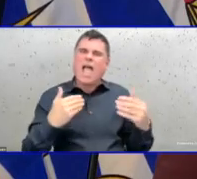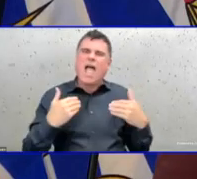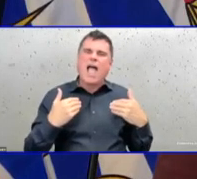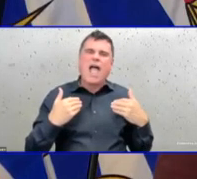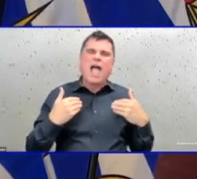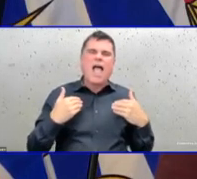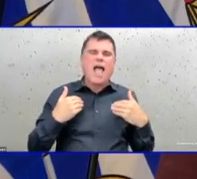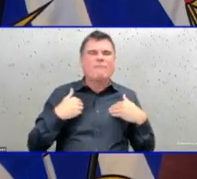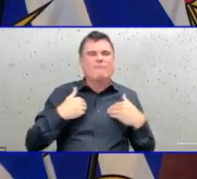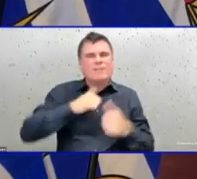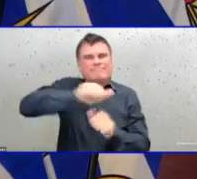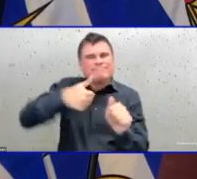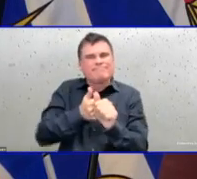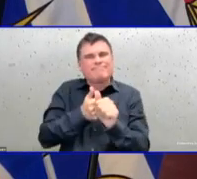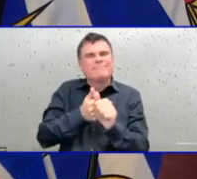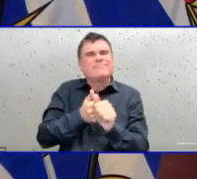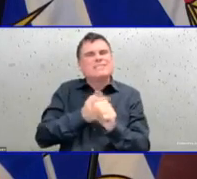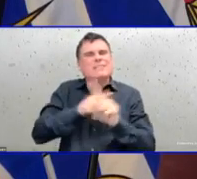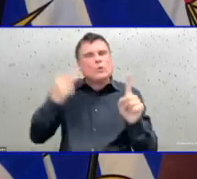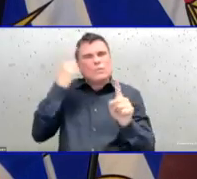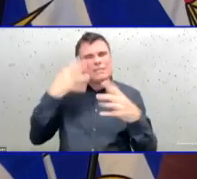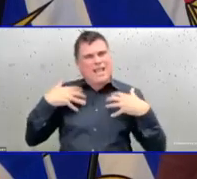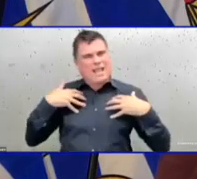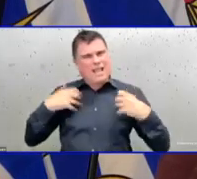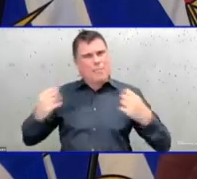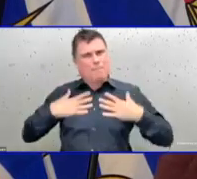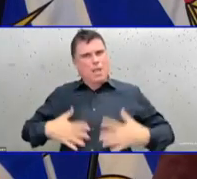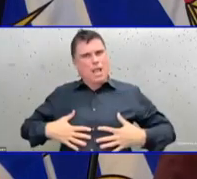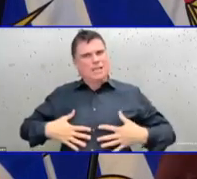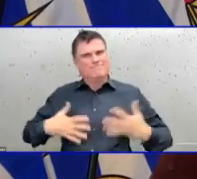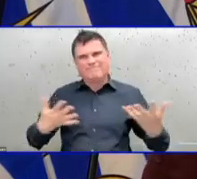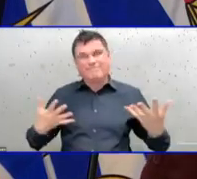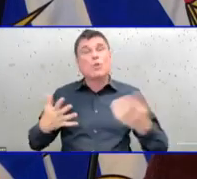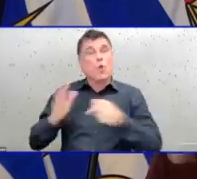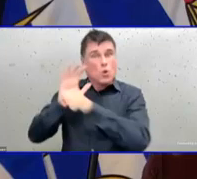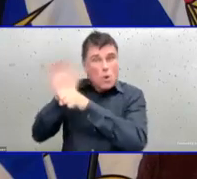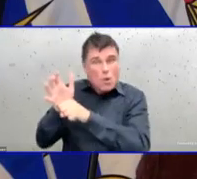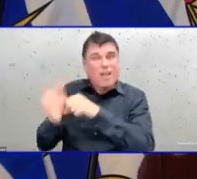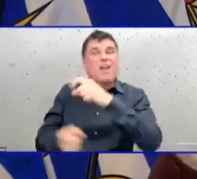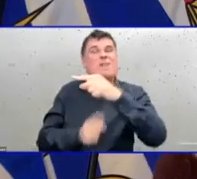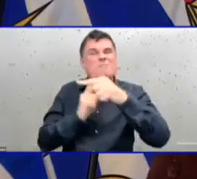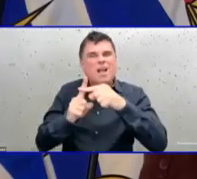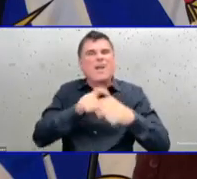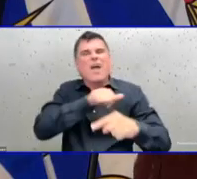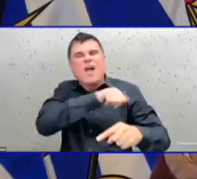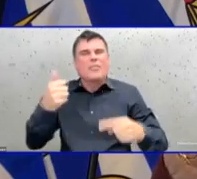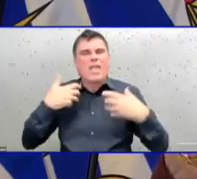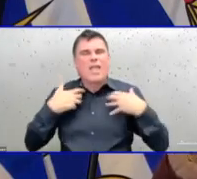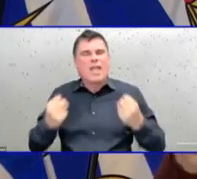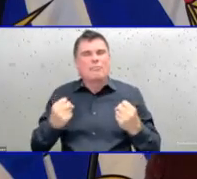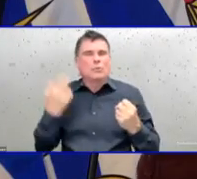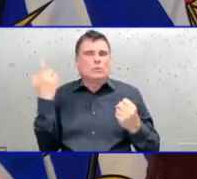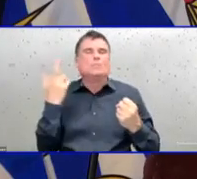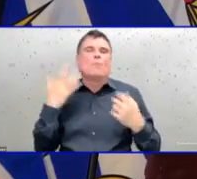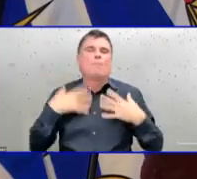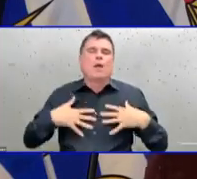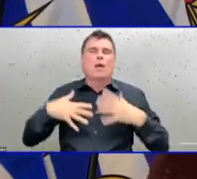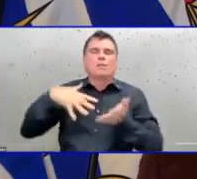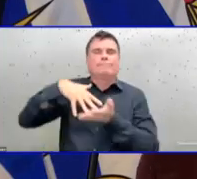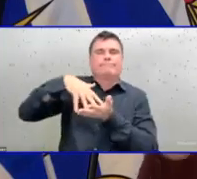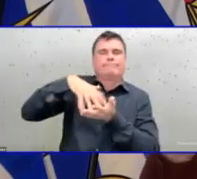high risk settings in long-term care and assisted living. But also in communities where we have large numbers of